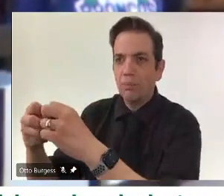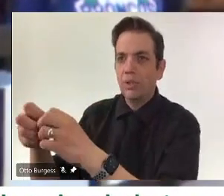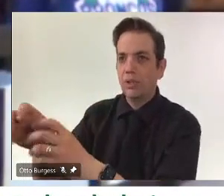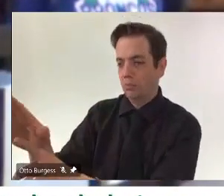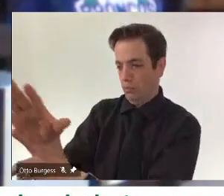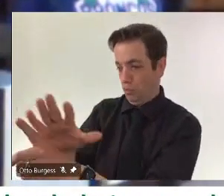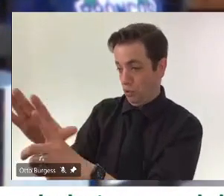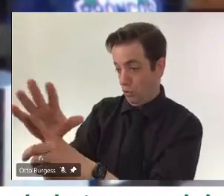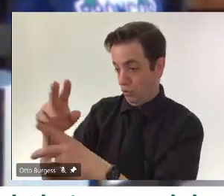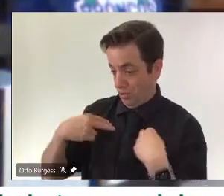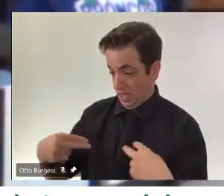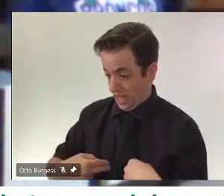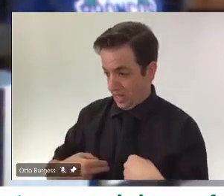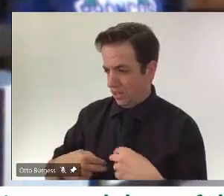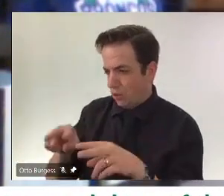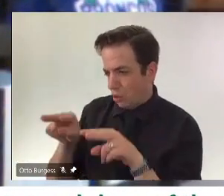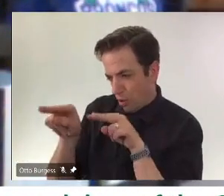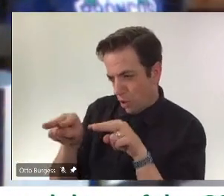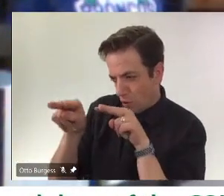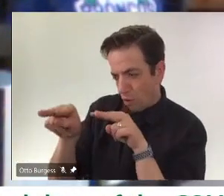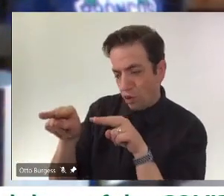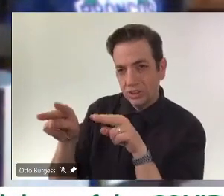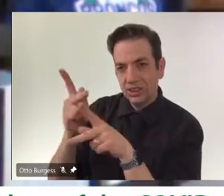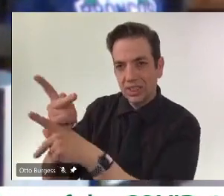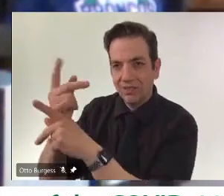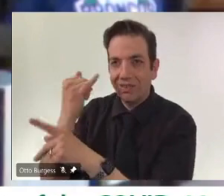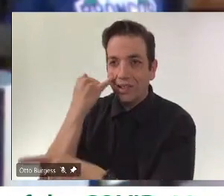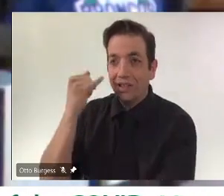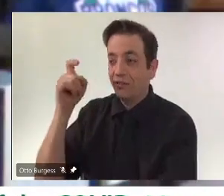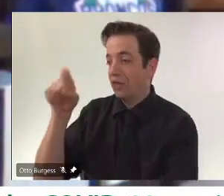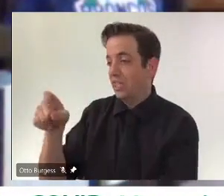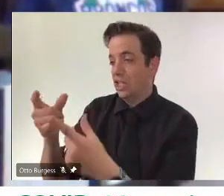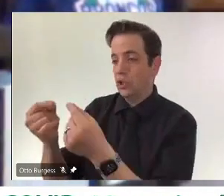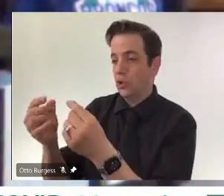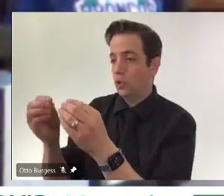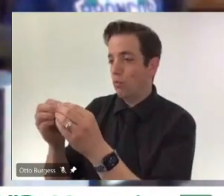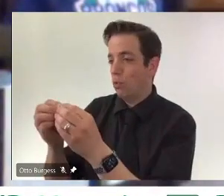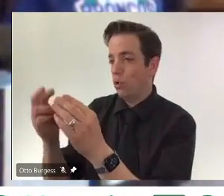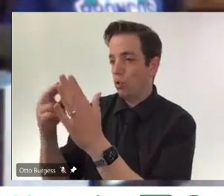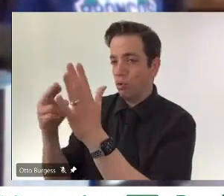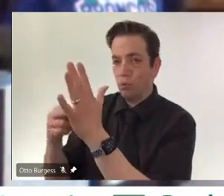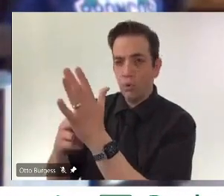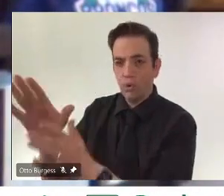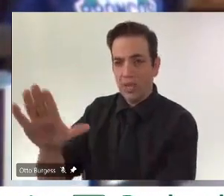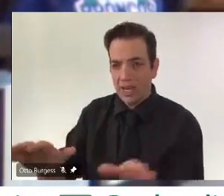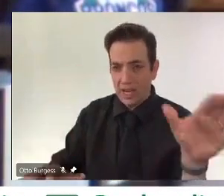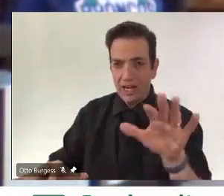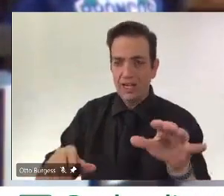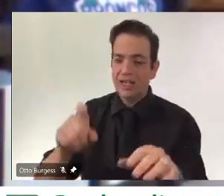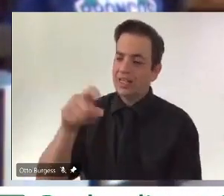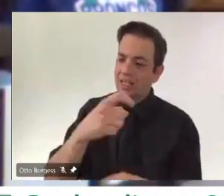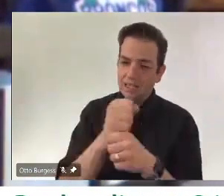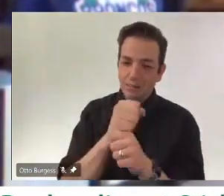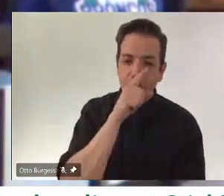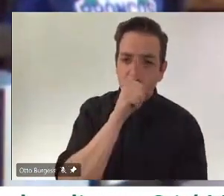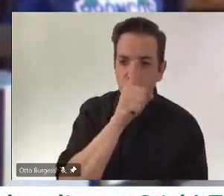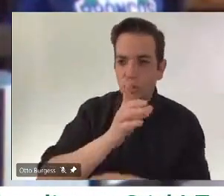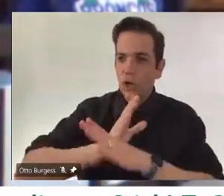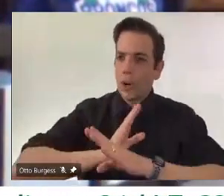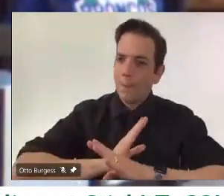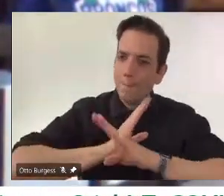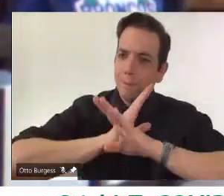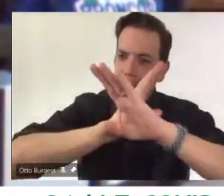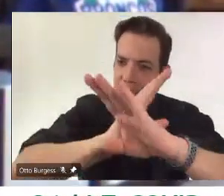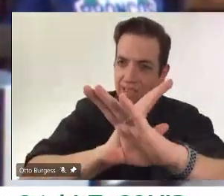watching it very closely. And if we need to take additional steps, we will, because at the end of the day, we need to make sure that we're protecting those residents of those care homes.